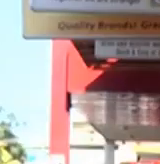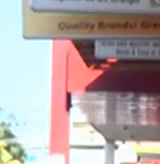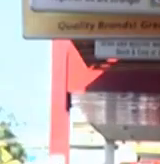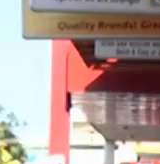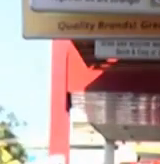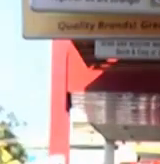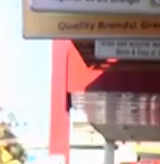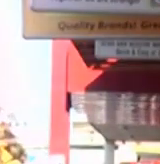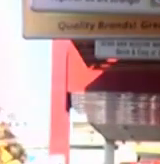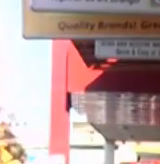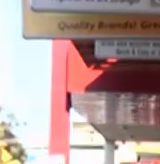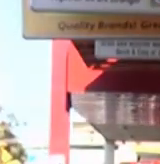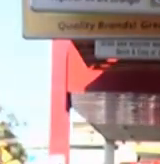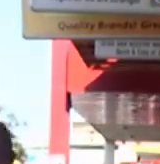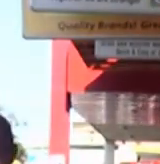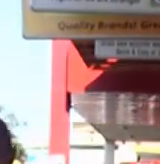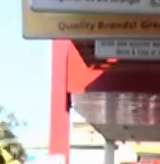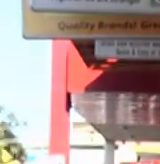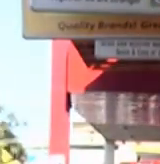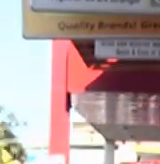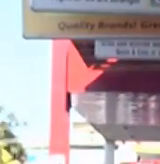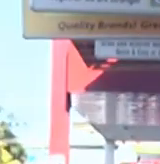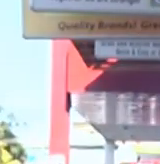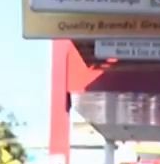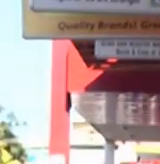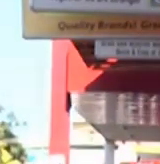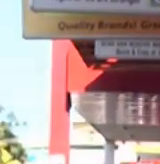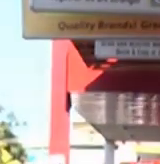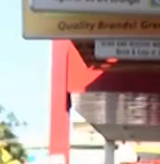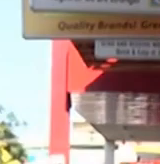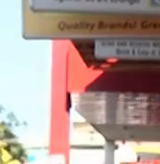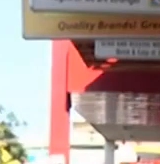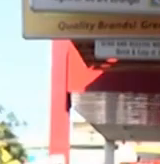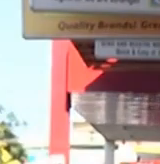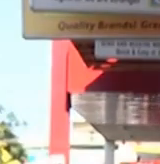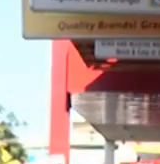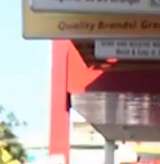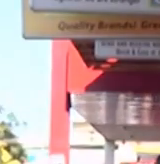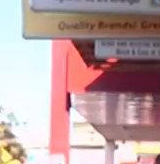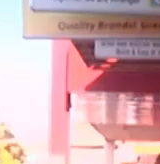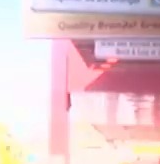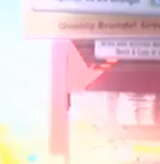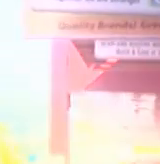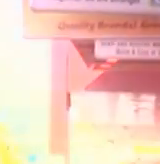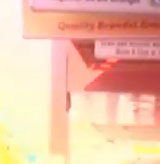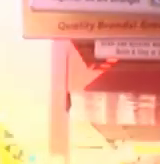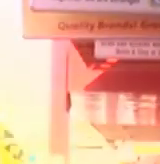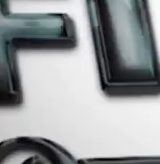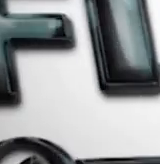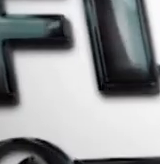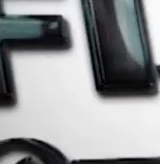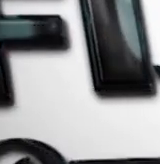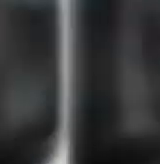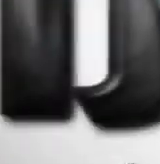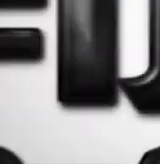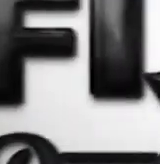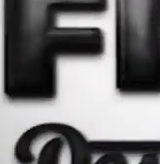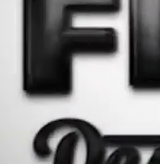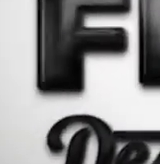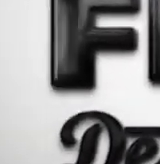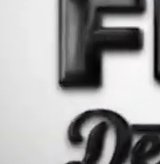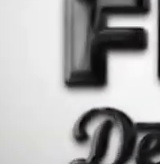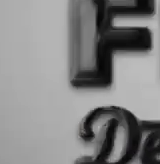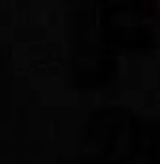I am a lover of I the day. listen Fiji throughout the day. Radio Fiji Fiji. 2.